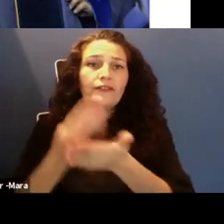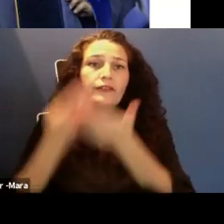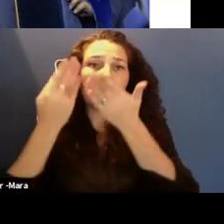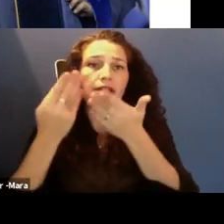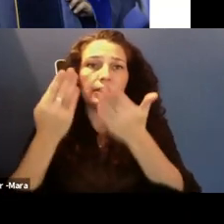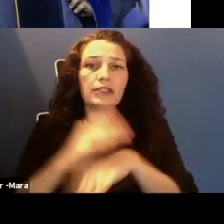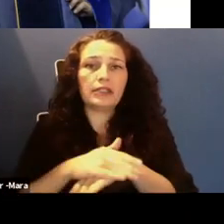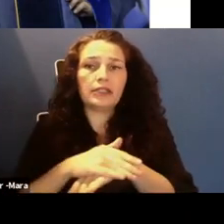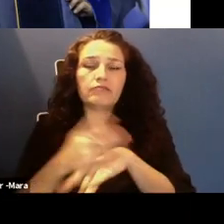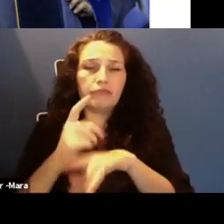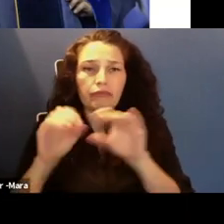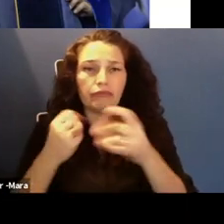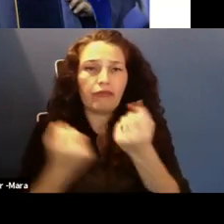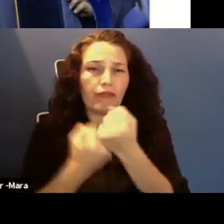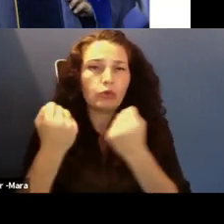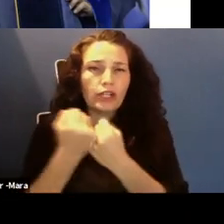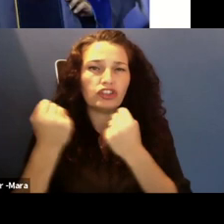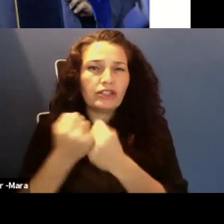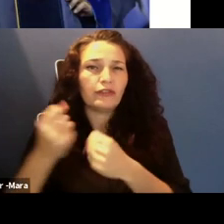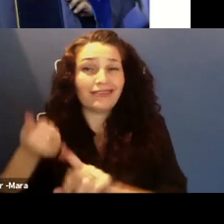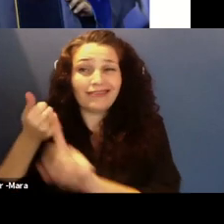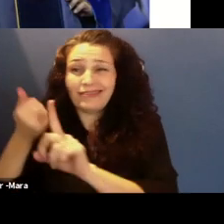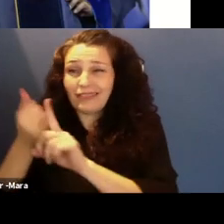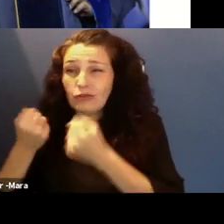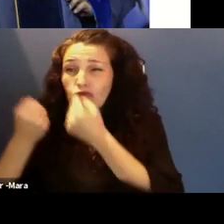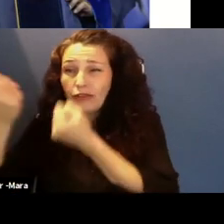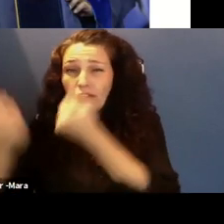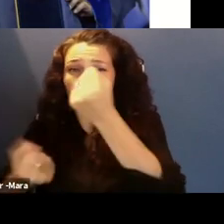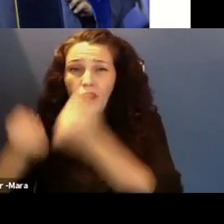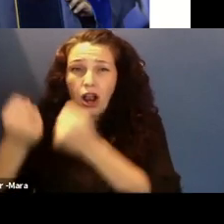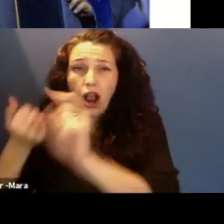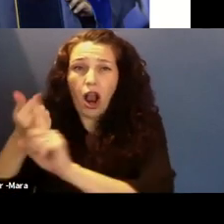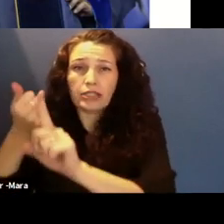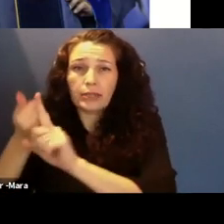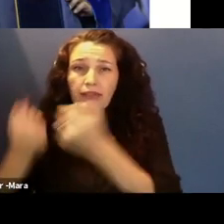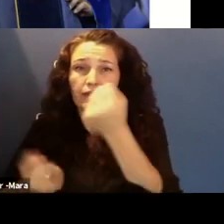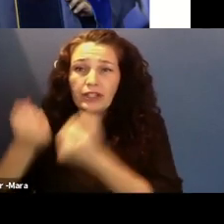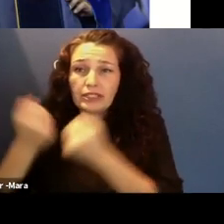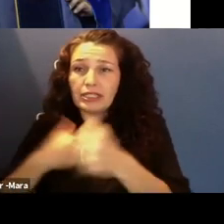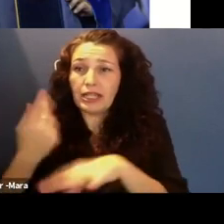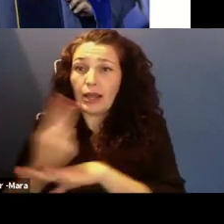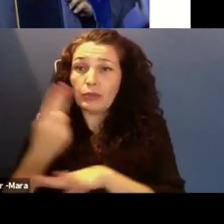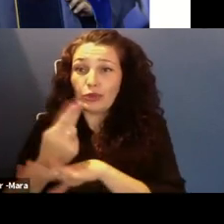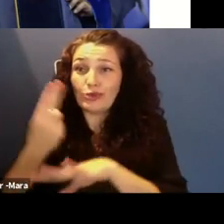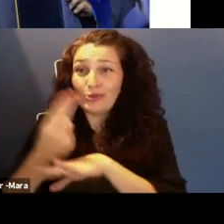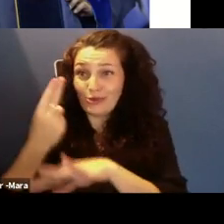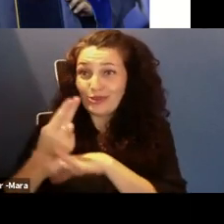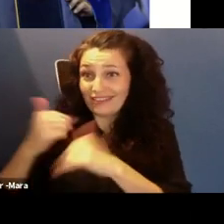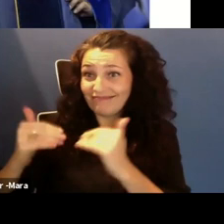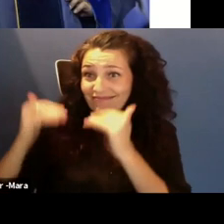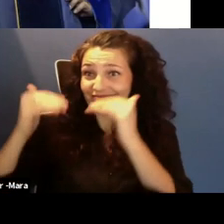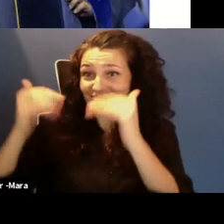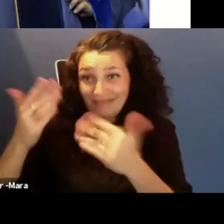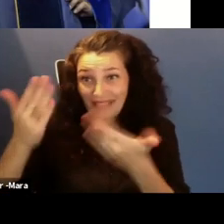as autonomous vehicles. And I'm using machine learning on that project. So I'm very excited about that because whether we know it or not, self-driving